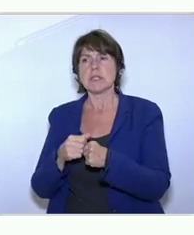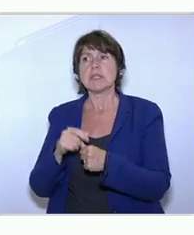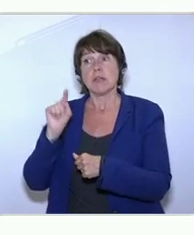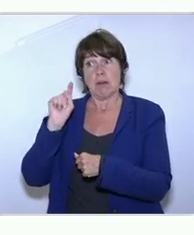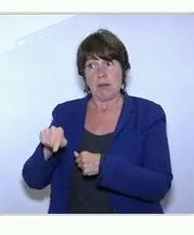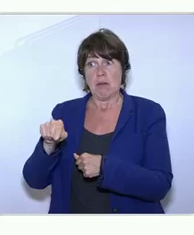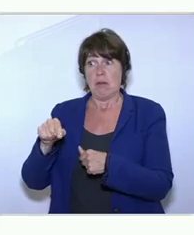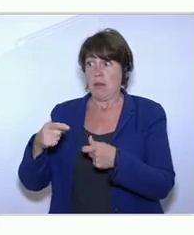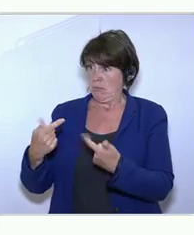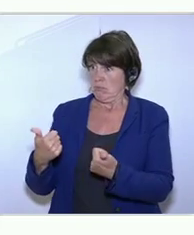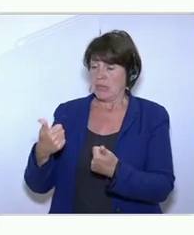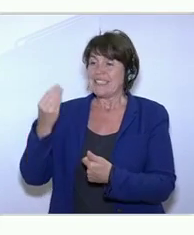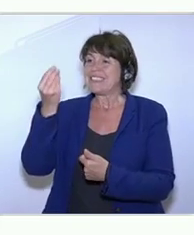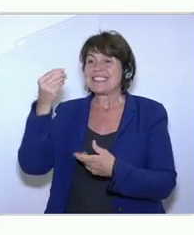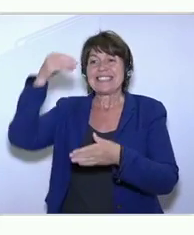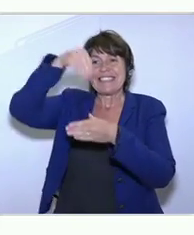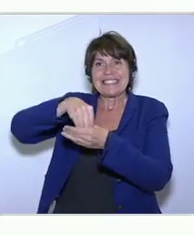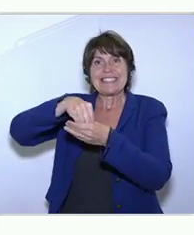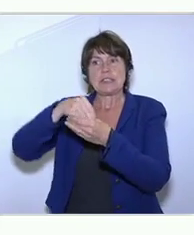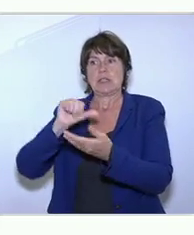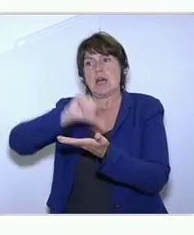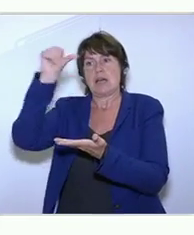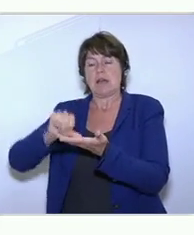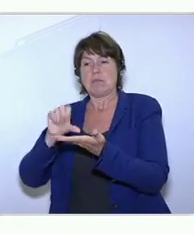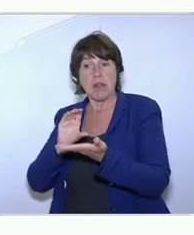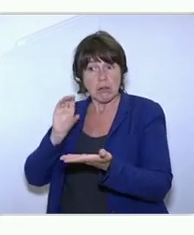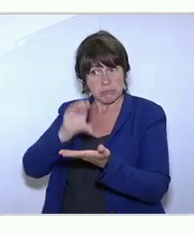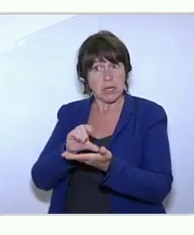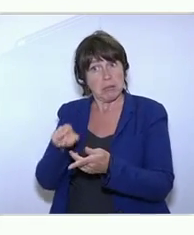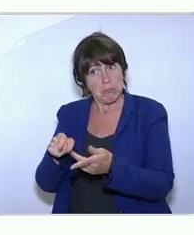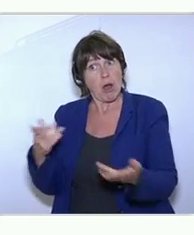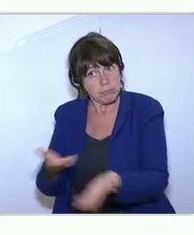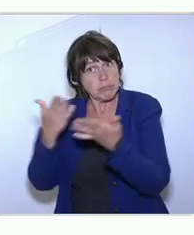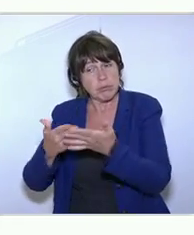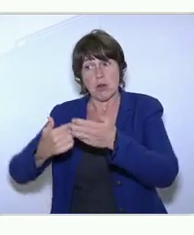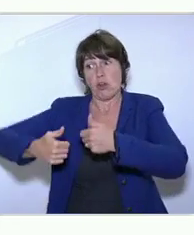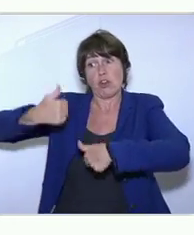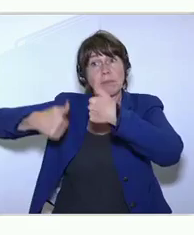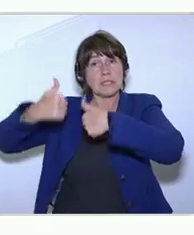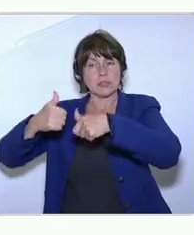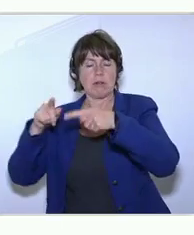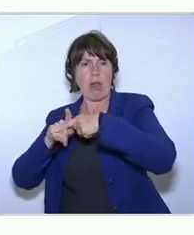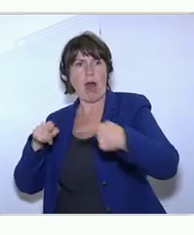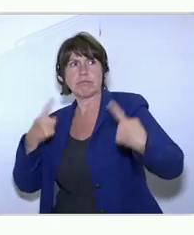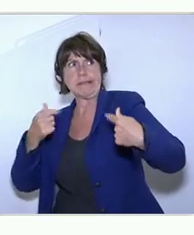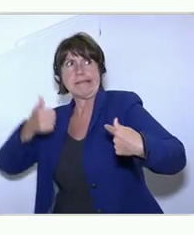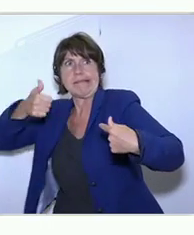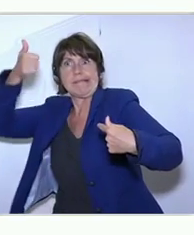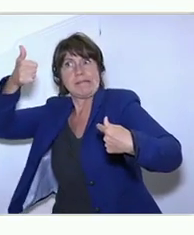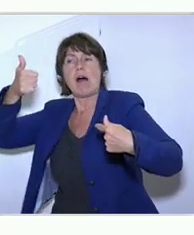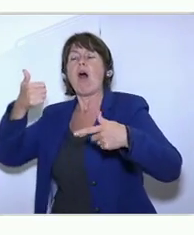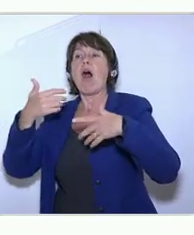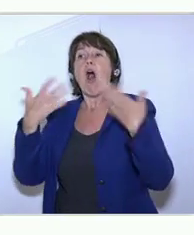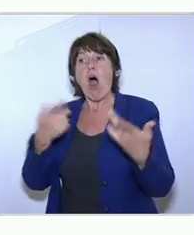competition to seed capital funds funded by people like you? Or is it useful? And